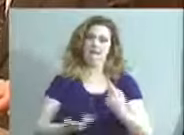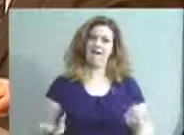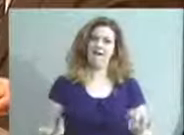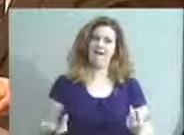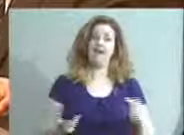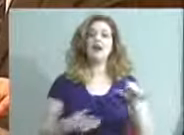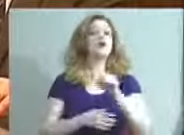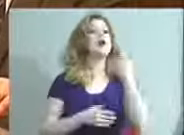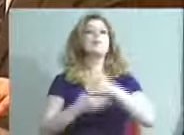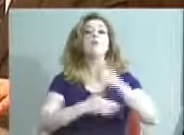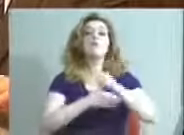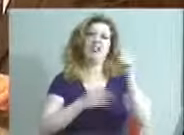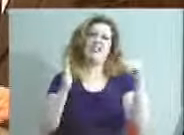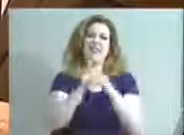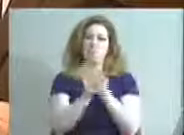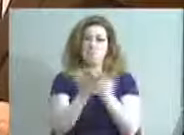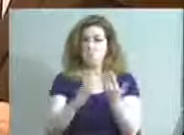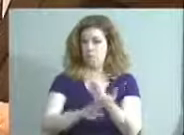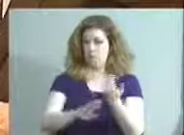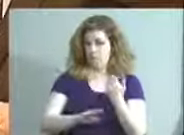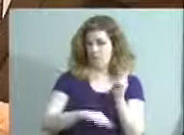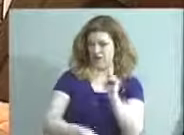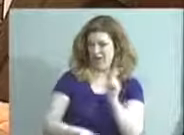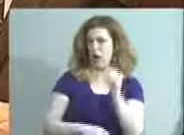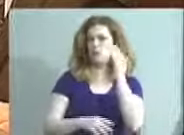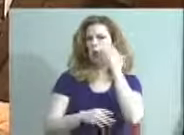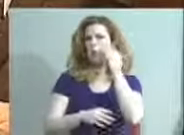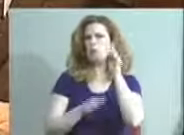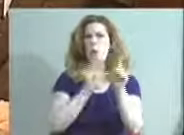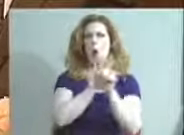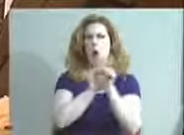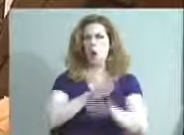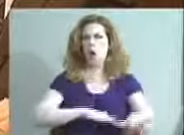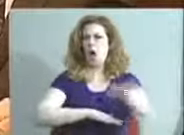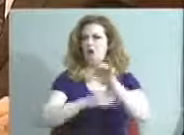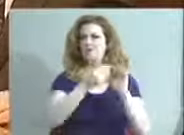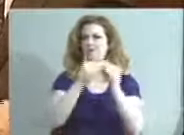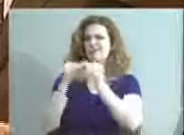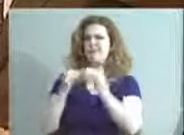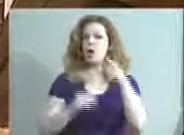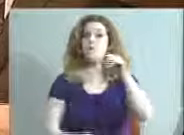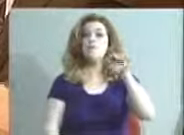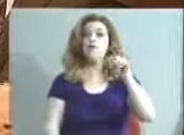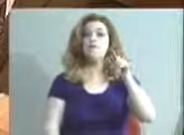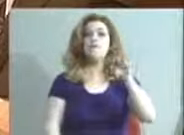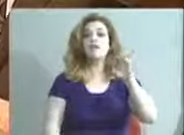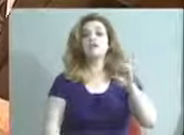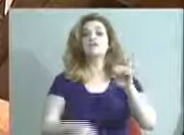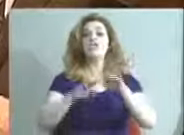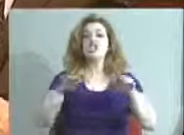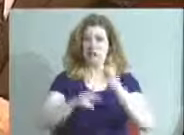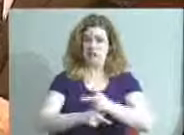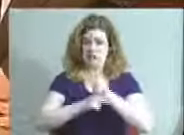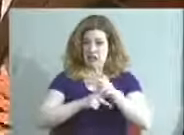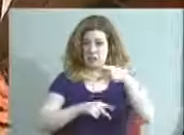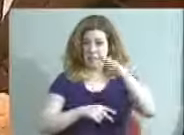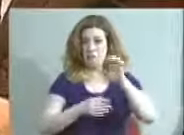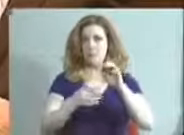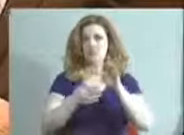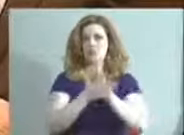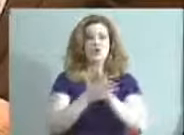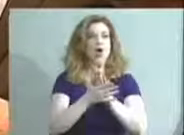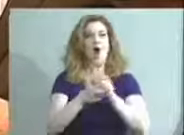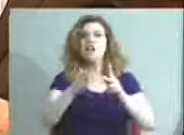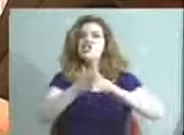1,000 books before kindergarten, as well-known in the community. We had the Providence Child Care and Preschool double the goal, read 2